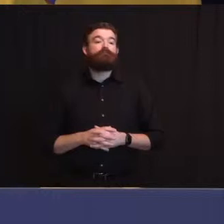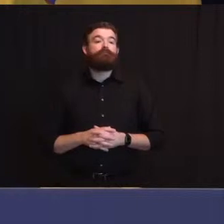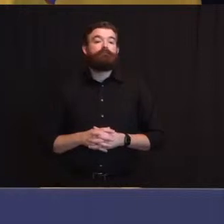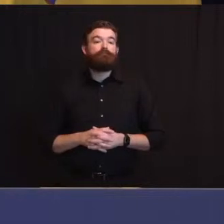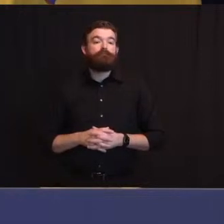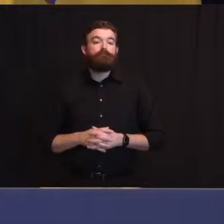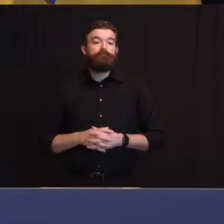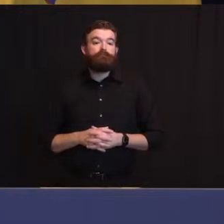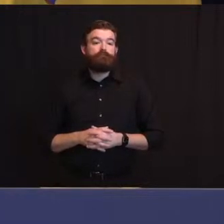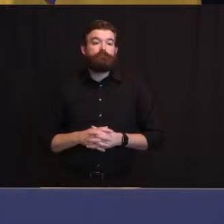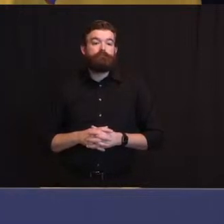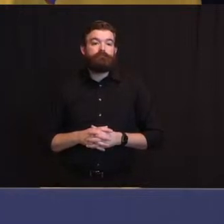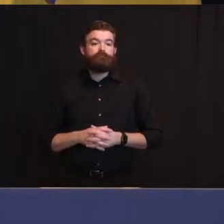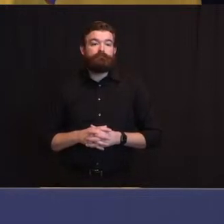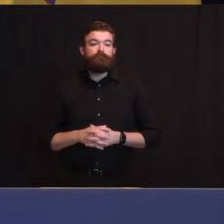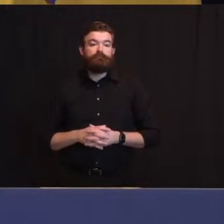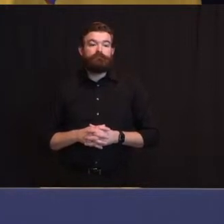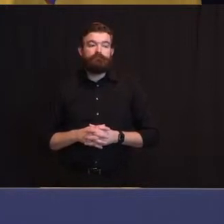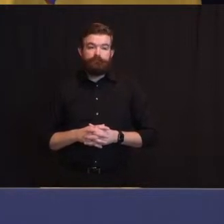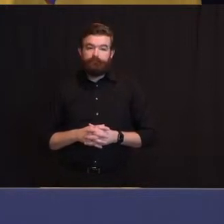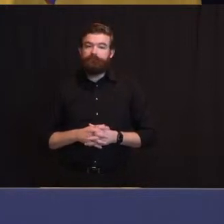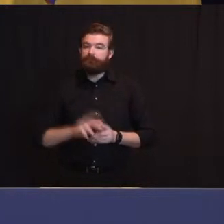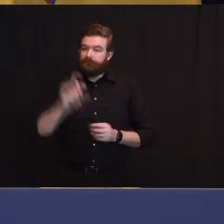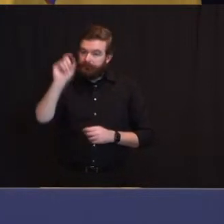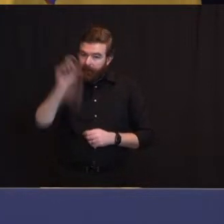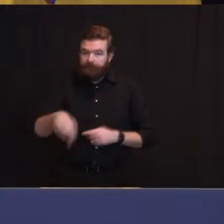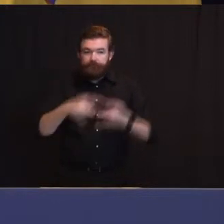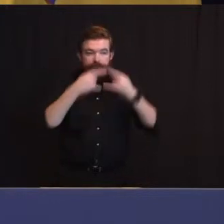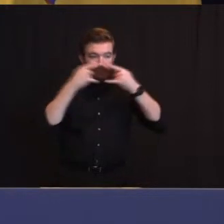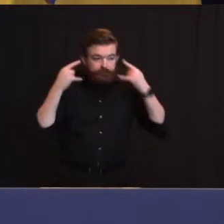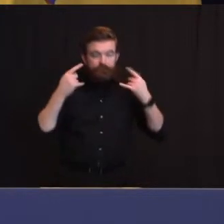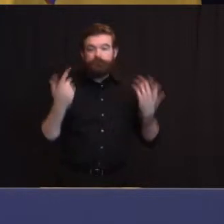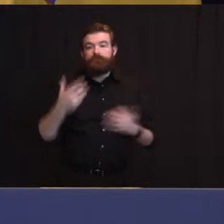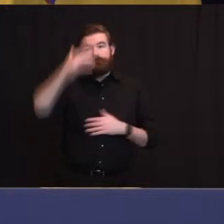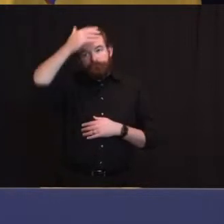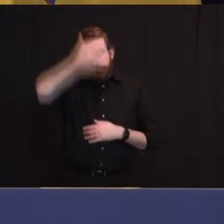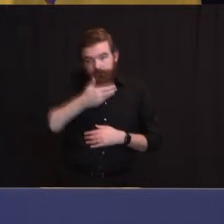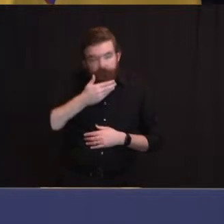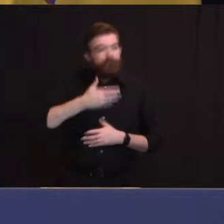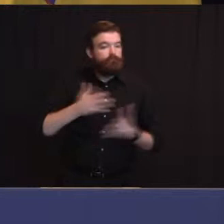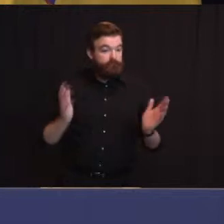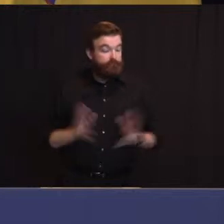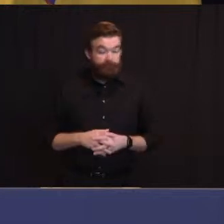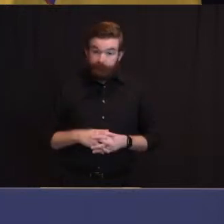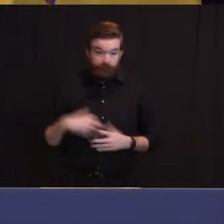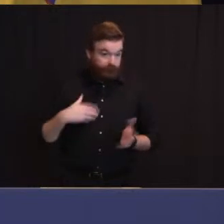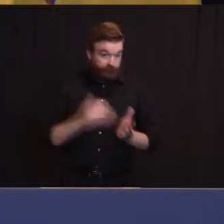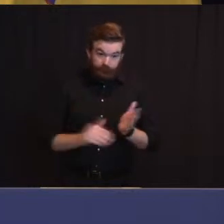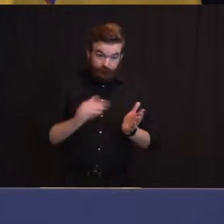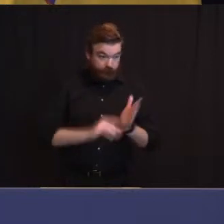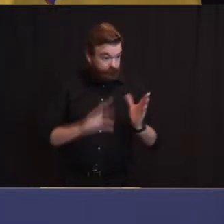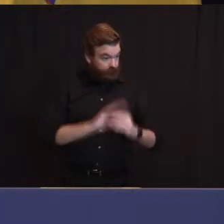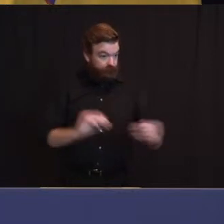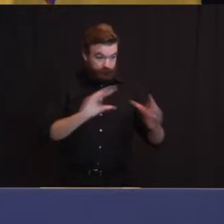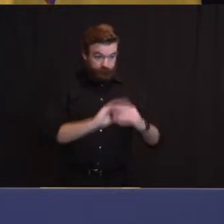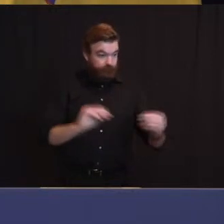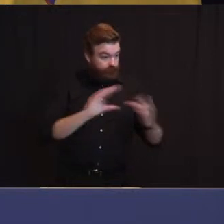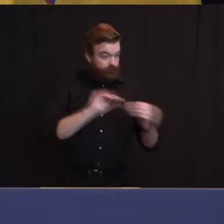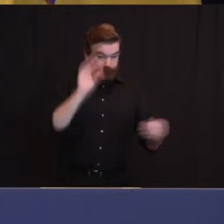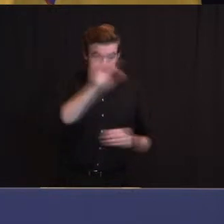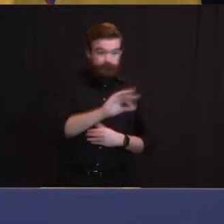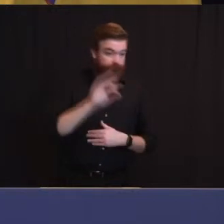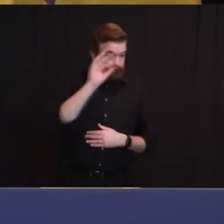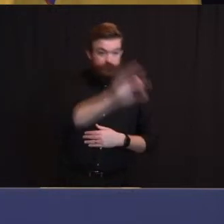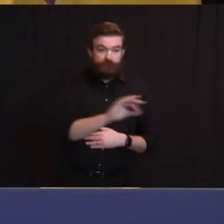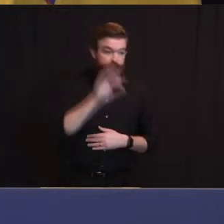as promulgated by you, that you must wear a face covering. I mean, it's crystal clear. Now, there's a lot of fatigue in all parts of life